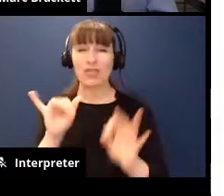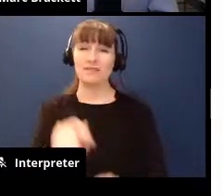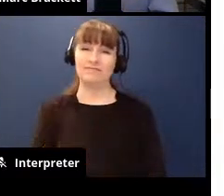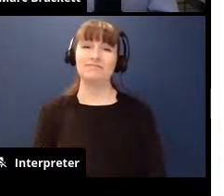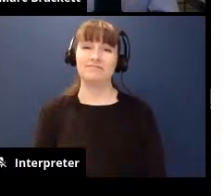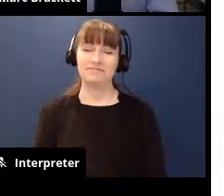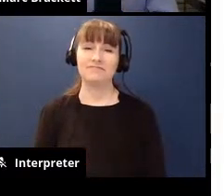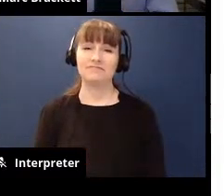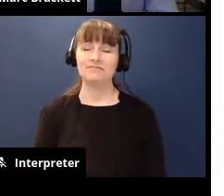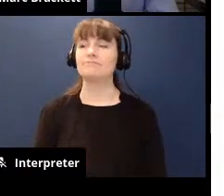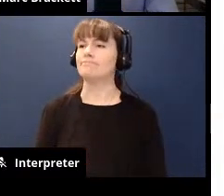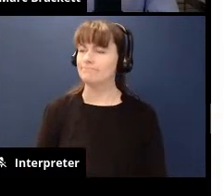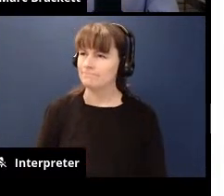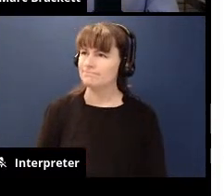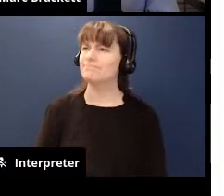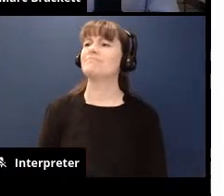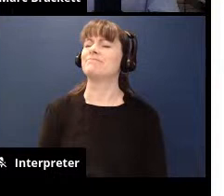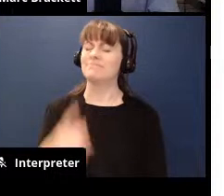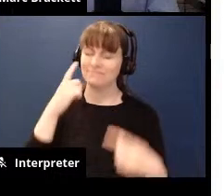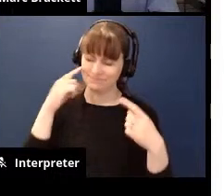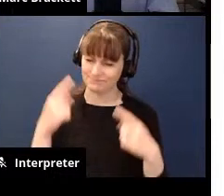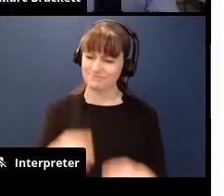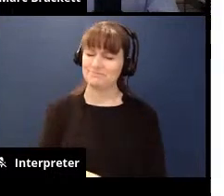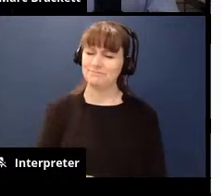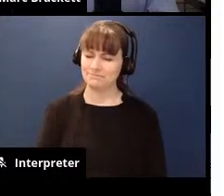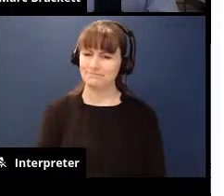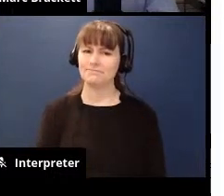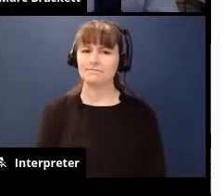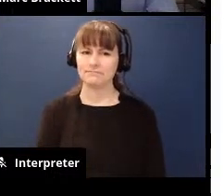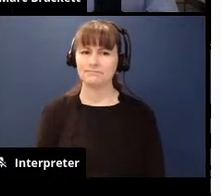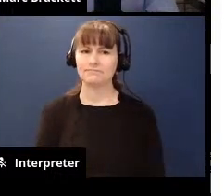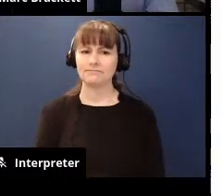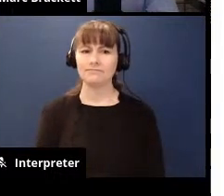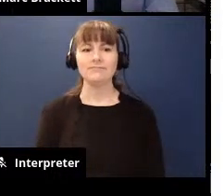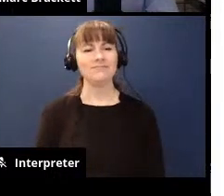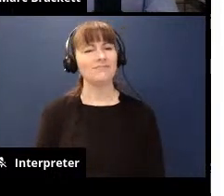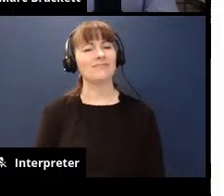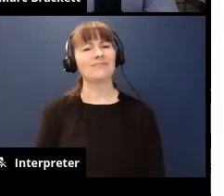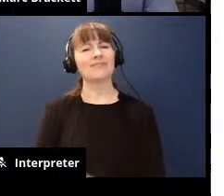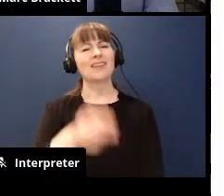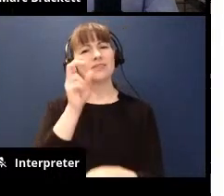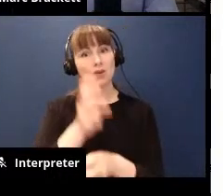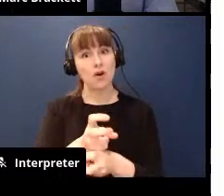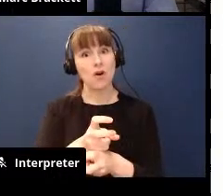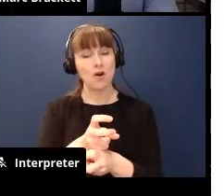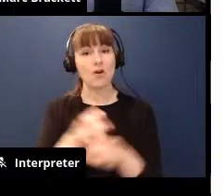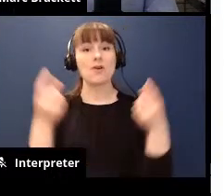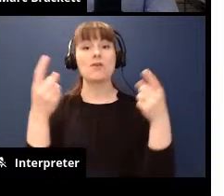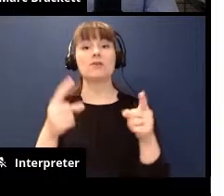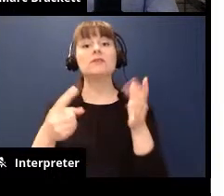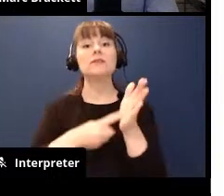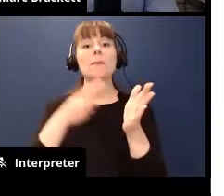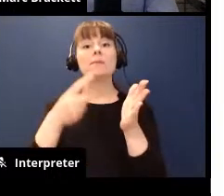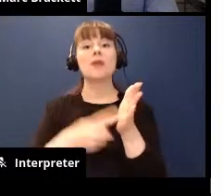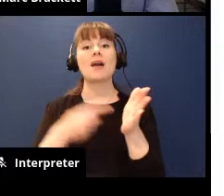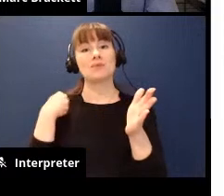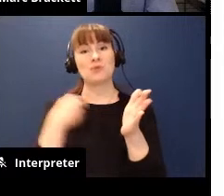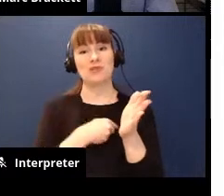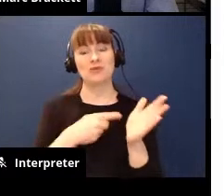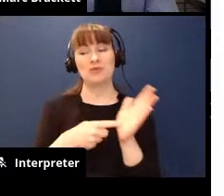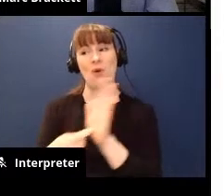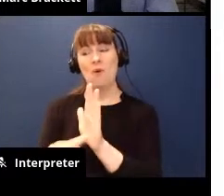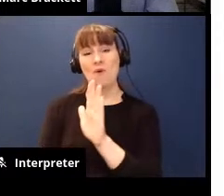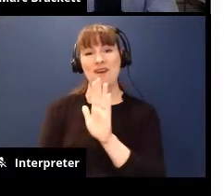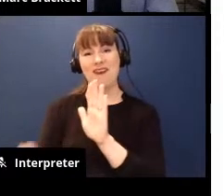i agree and i think that it's um it's hard because sometimes we model that negative self-talk